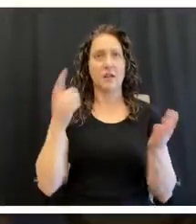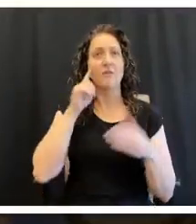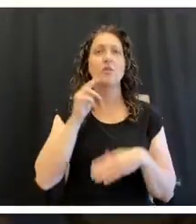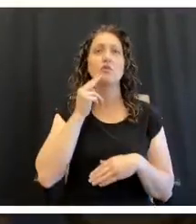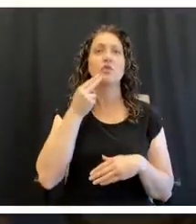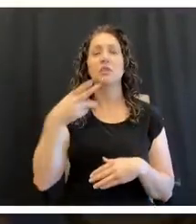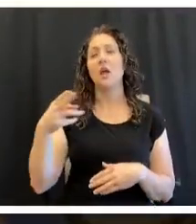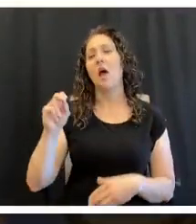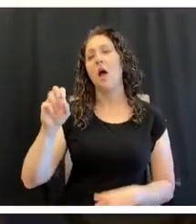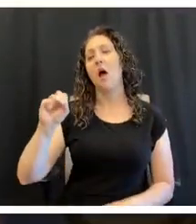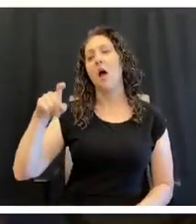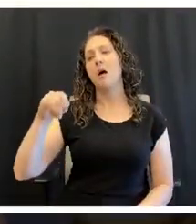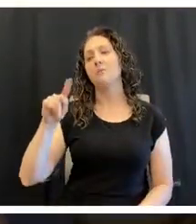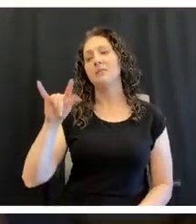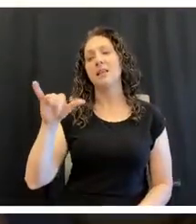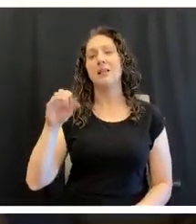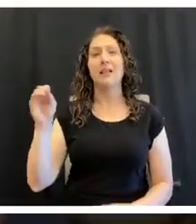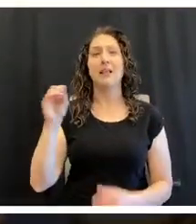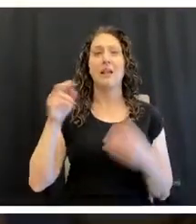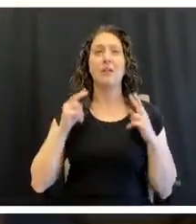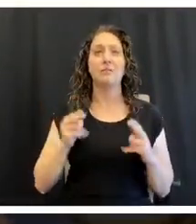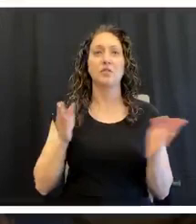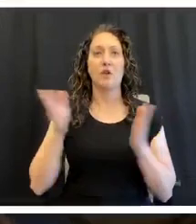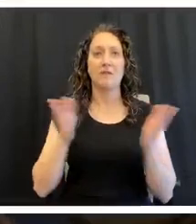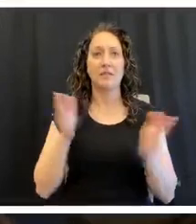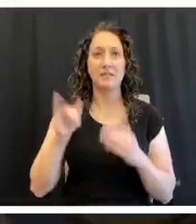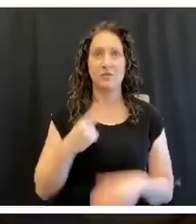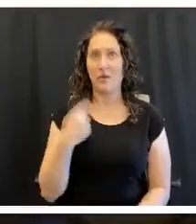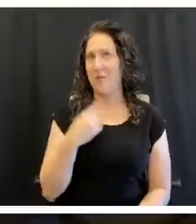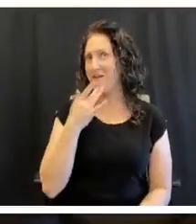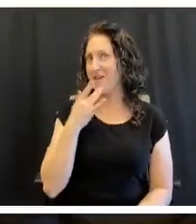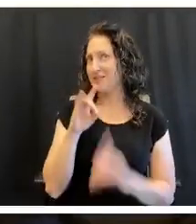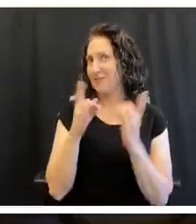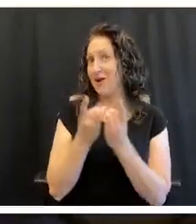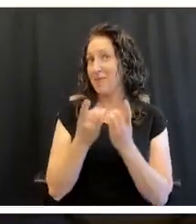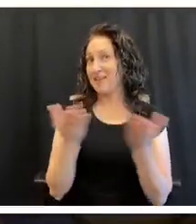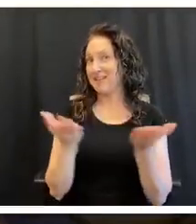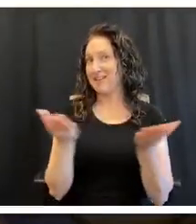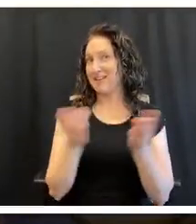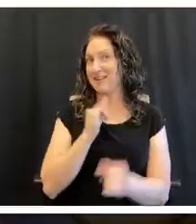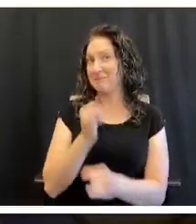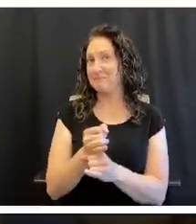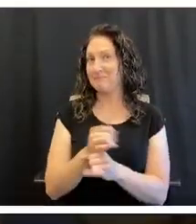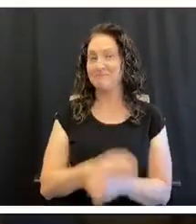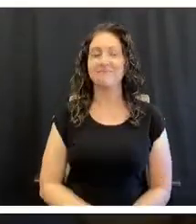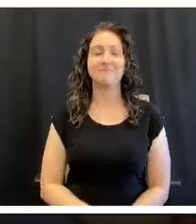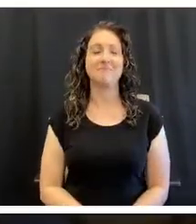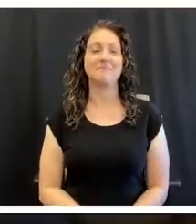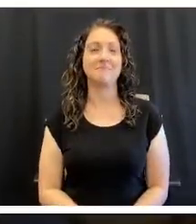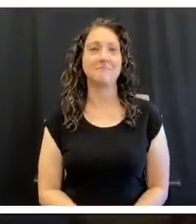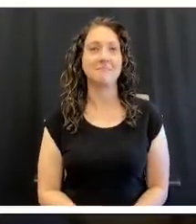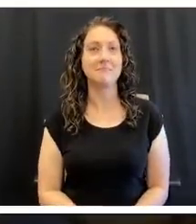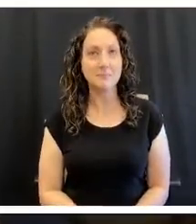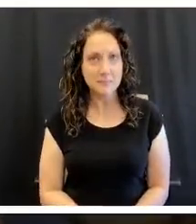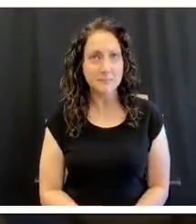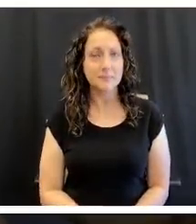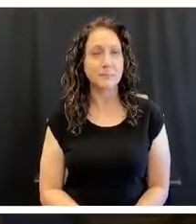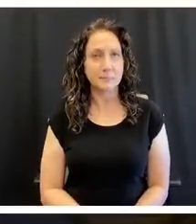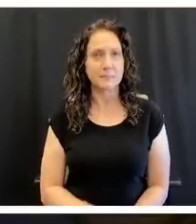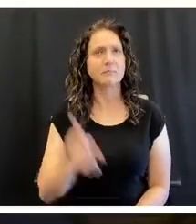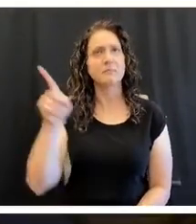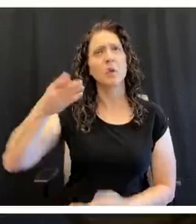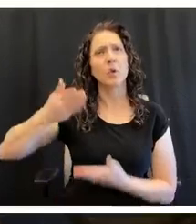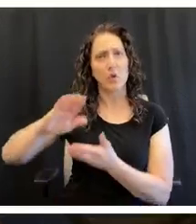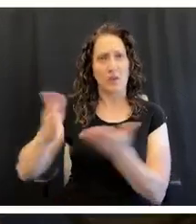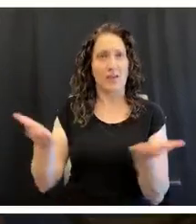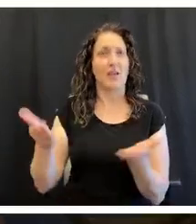Hospitality, and Human Services, which is one of my favorite departments on the LU campus. He cooks at LU